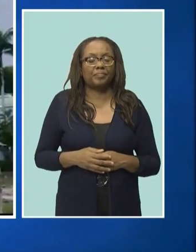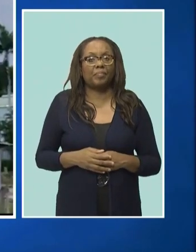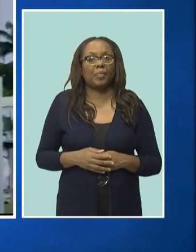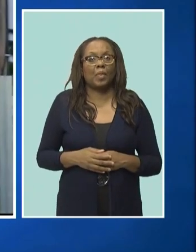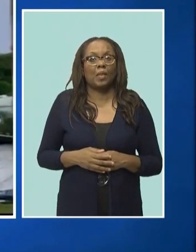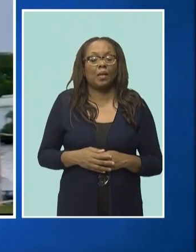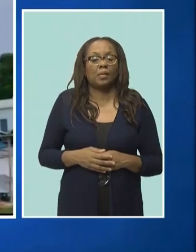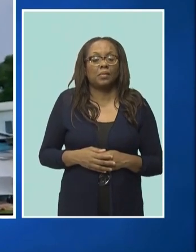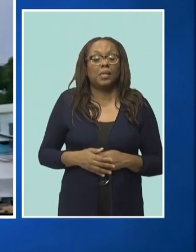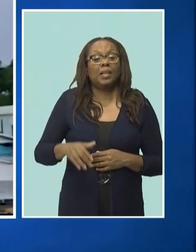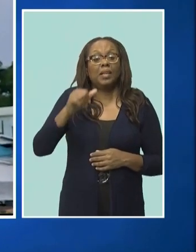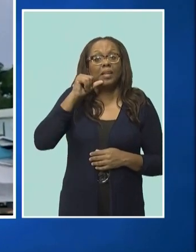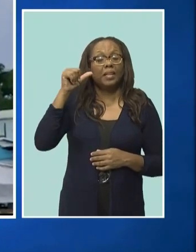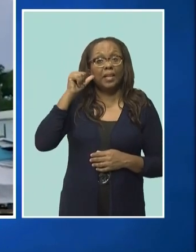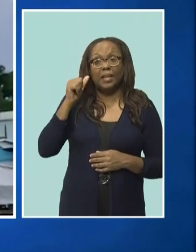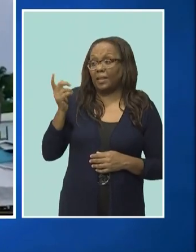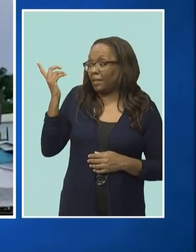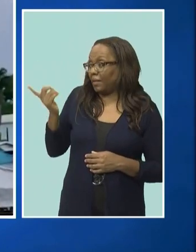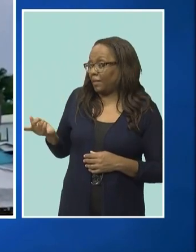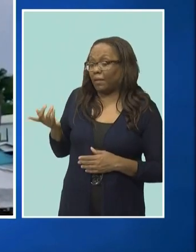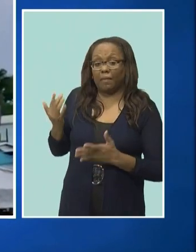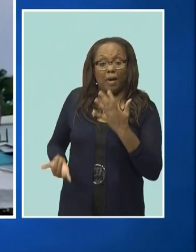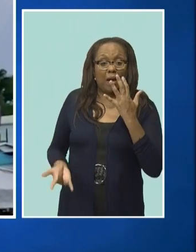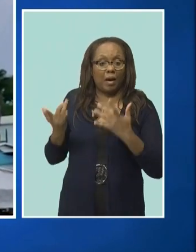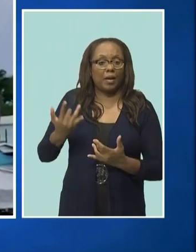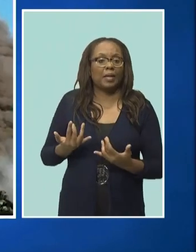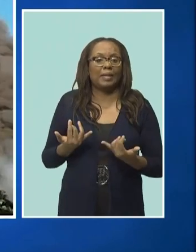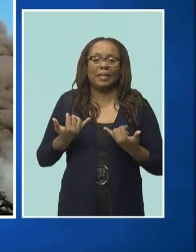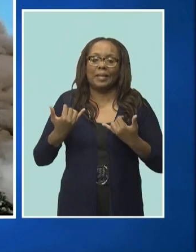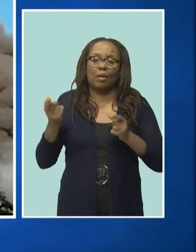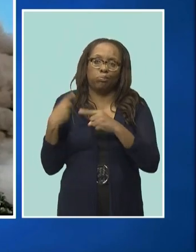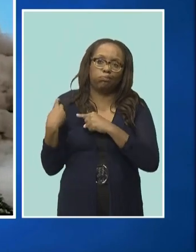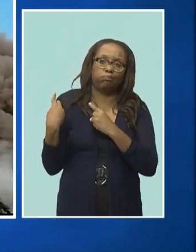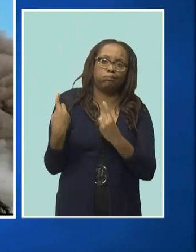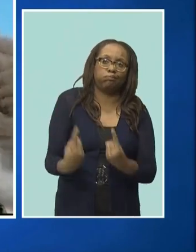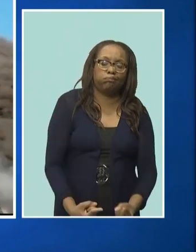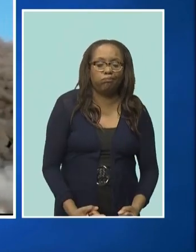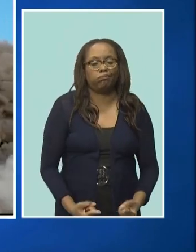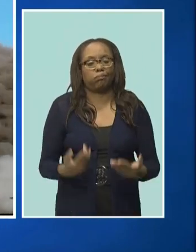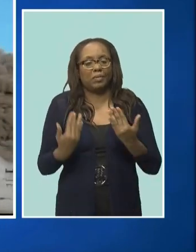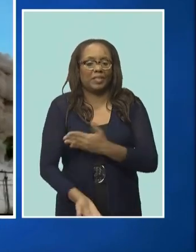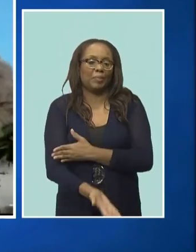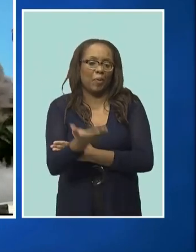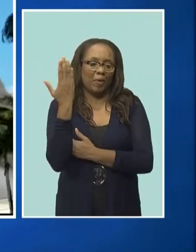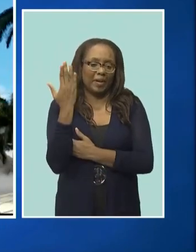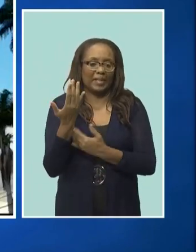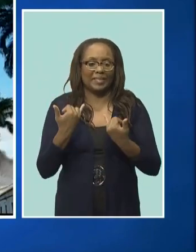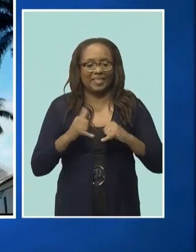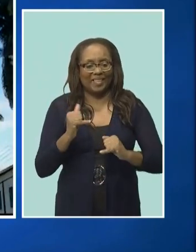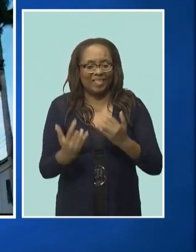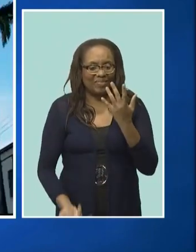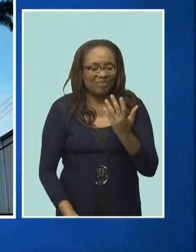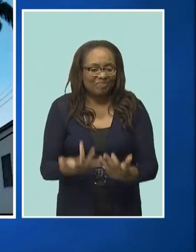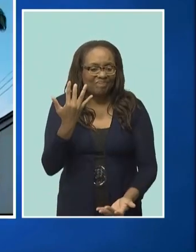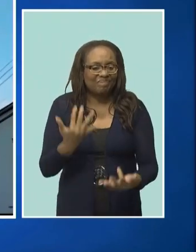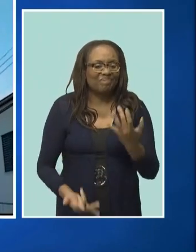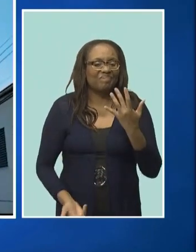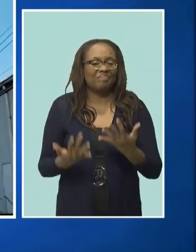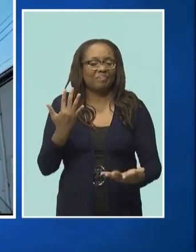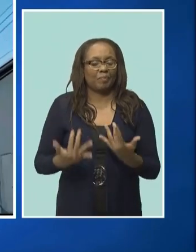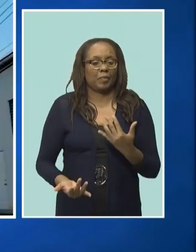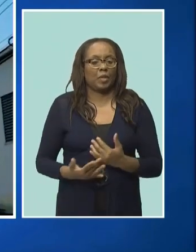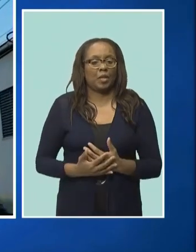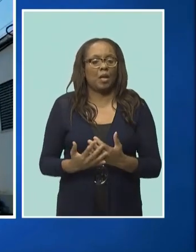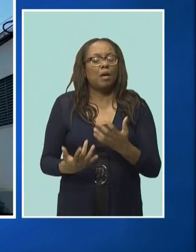this morning still battling hot spots in the complex. Divisional officer with the Barbados Fire Service, Marlon Small, tells CBC News